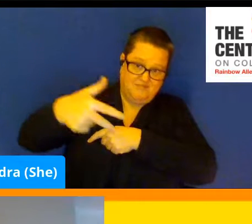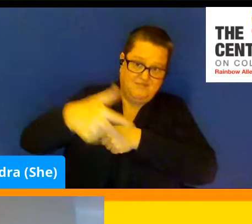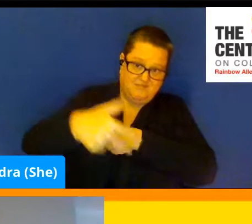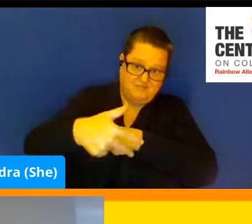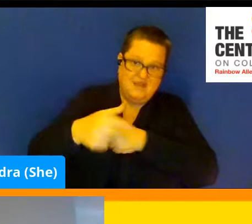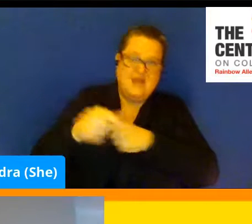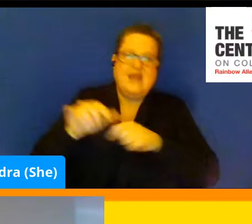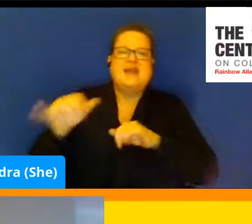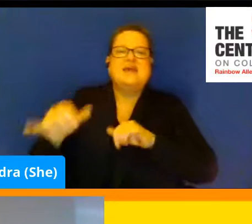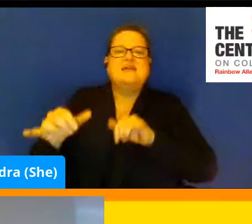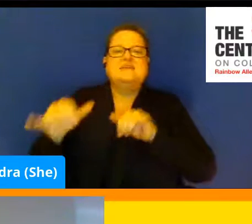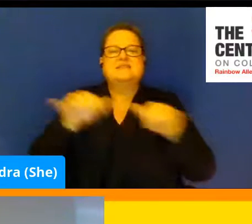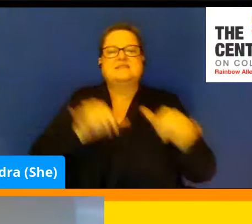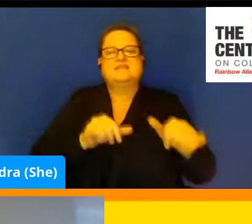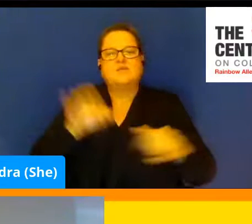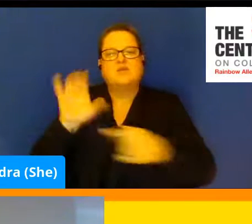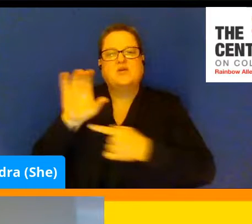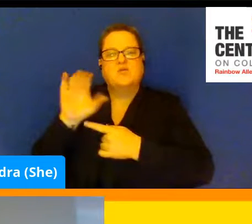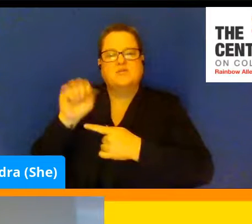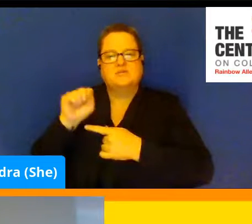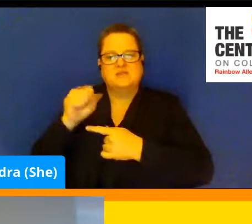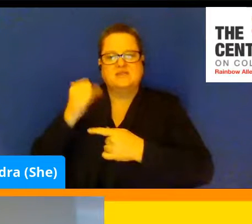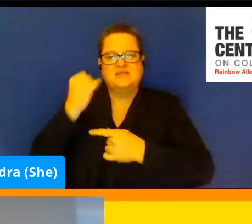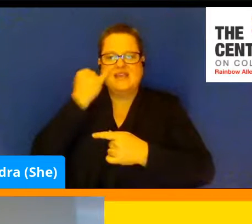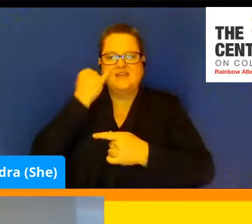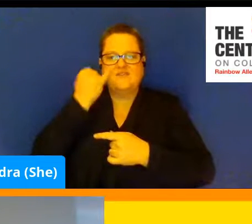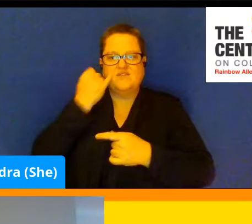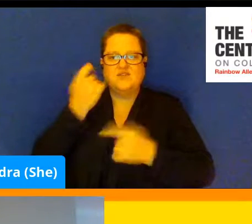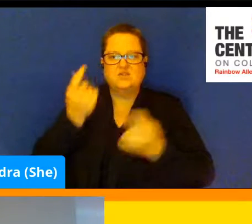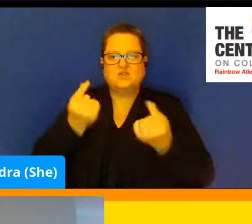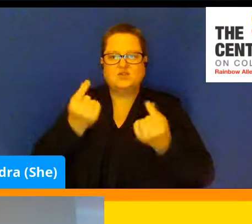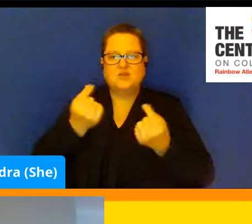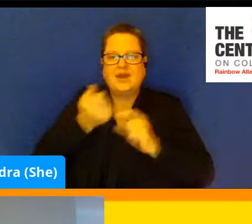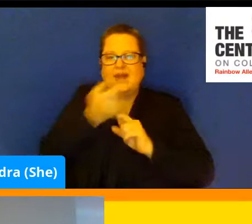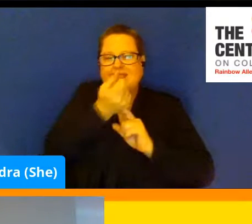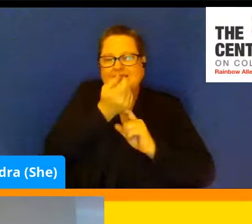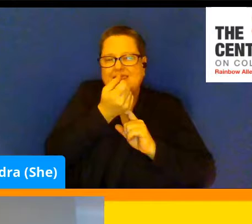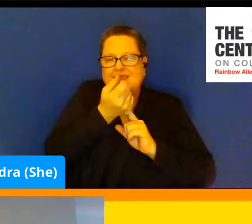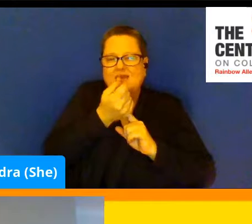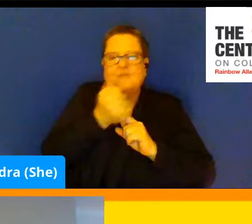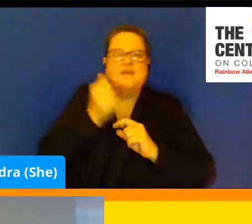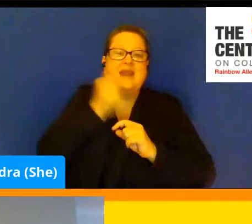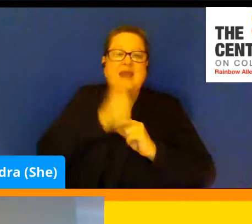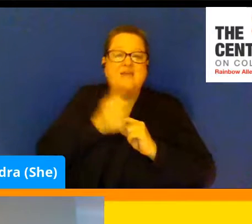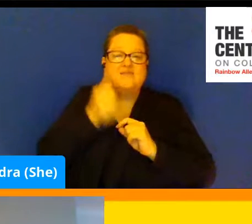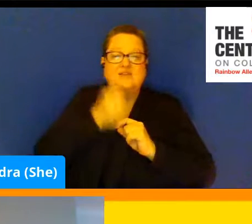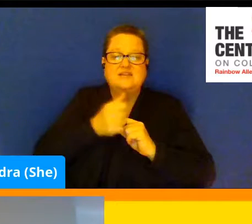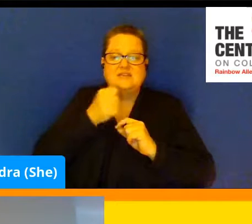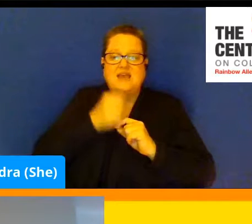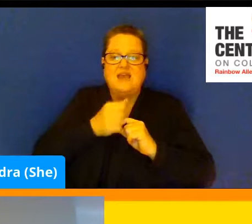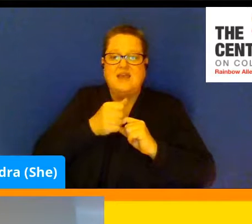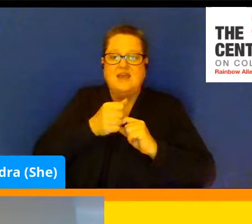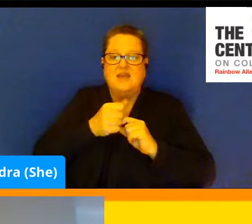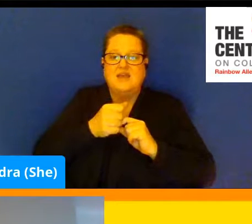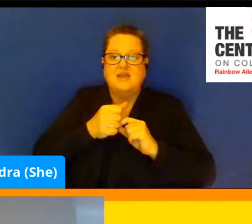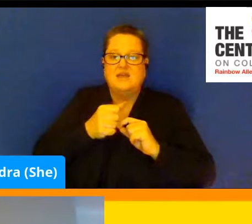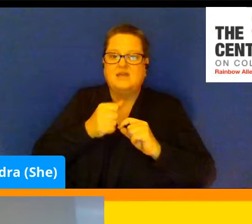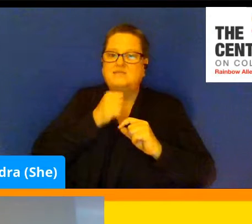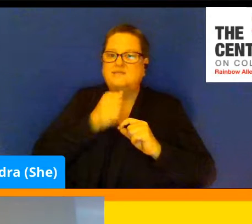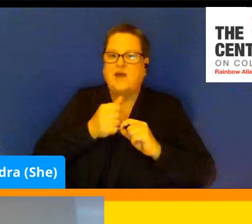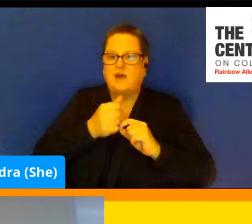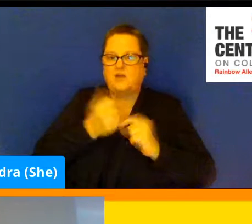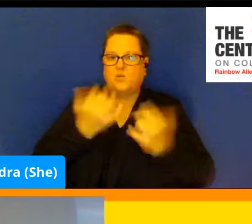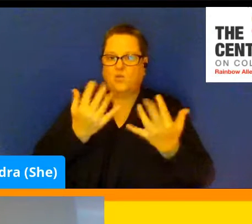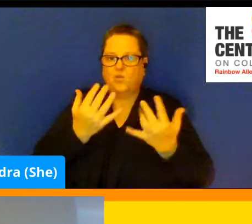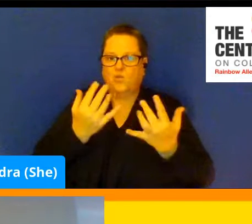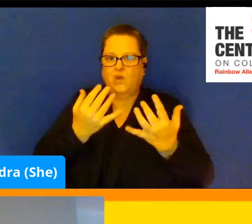bit every day, they'll help you feeling well rather than only needing them, rather than only using them when you're